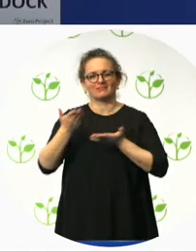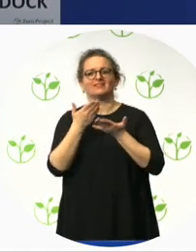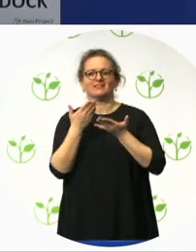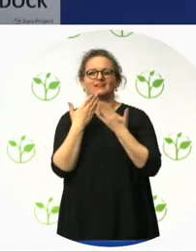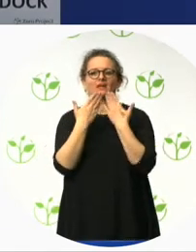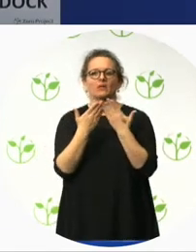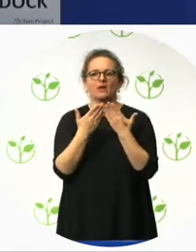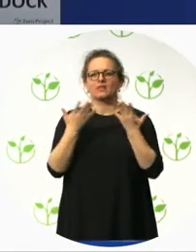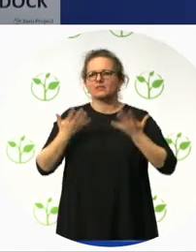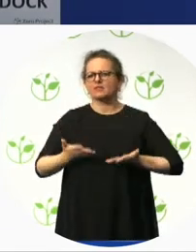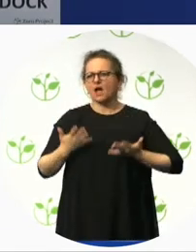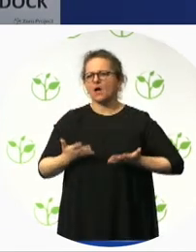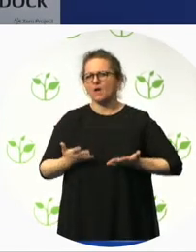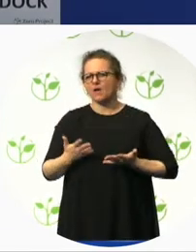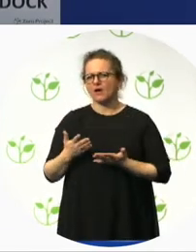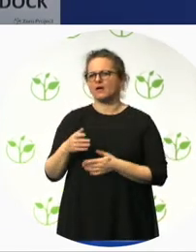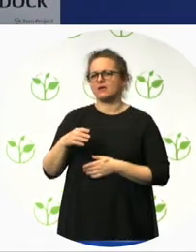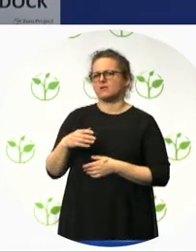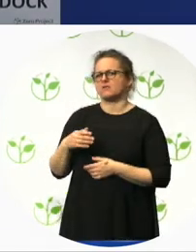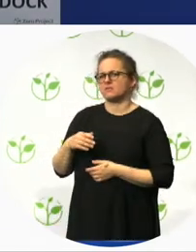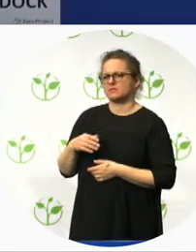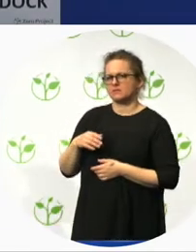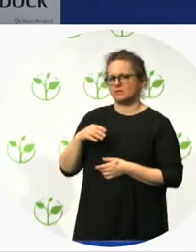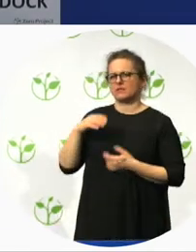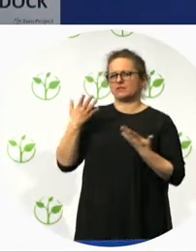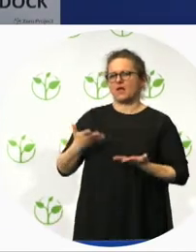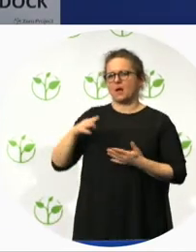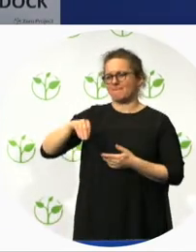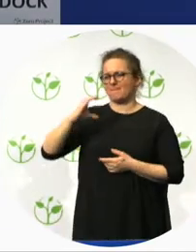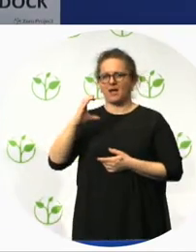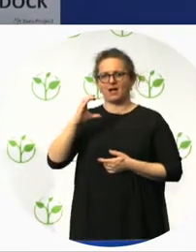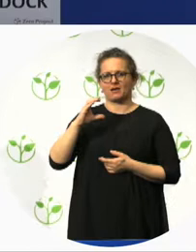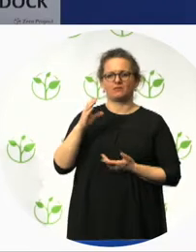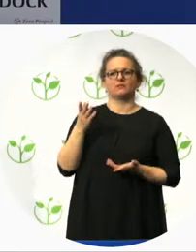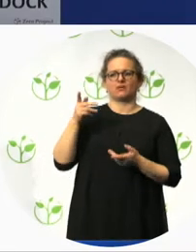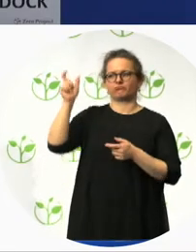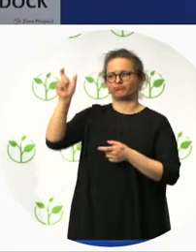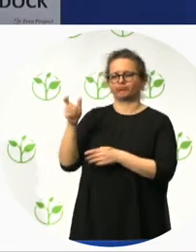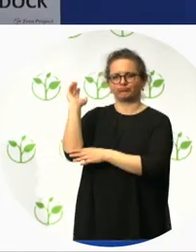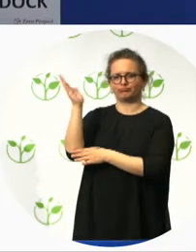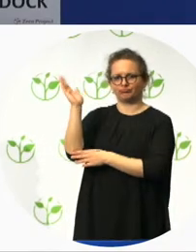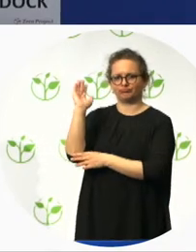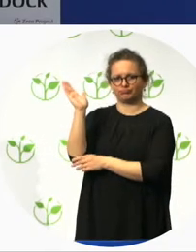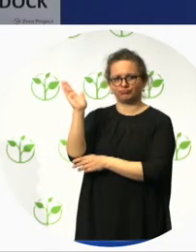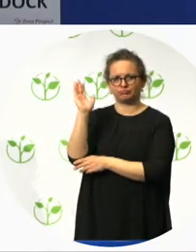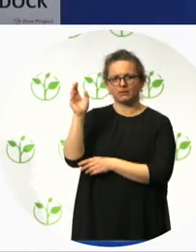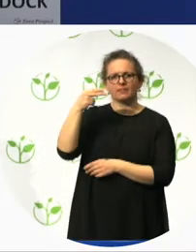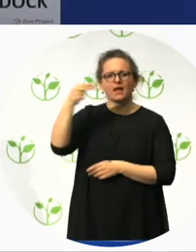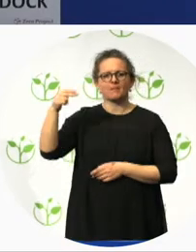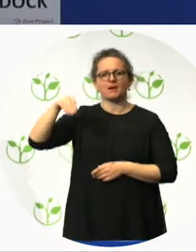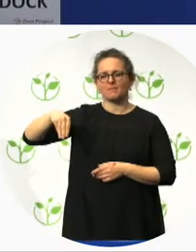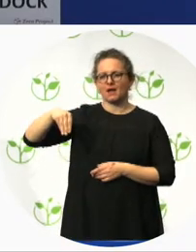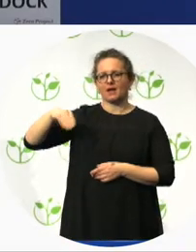who is Environment and Health and Safe Manager with the Central Bank in Ireland. Over 20 years